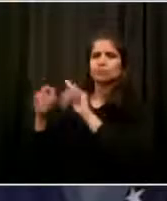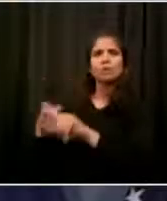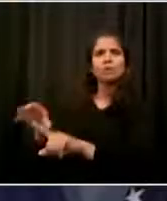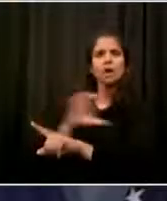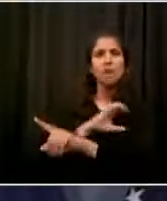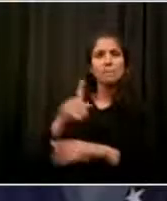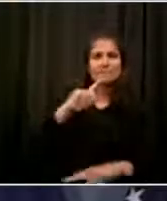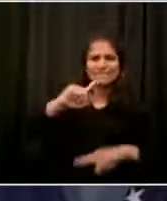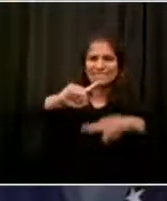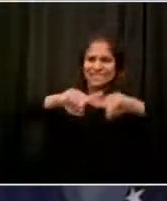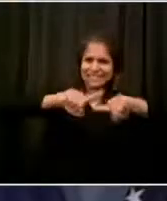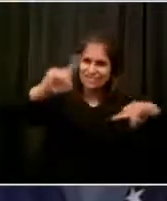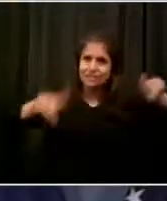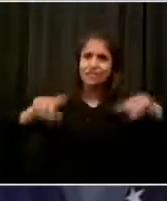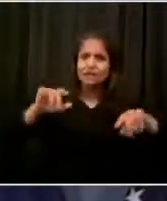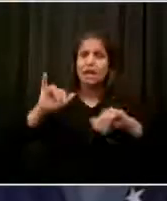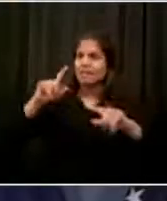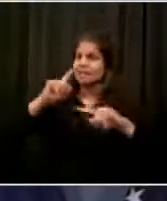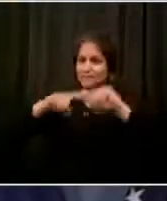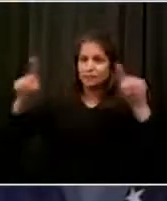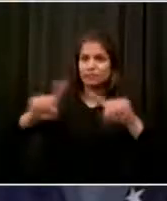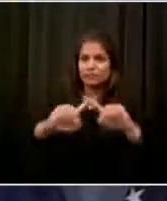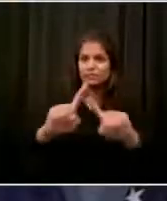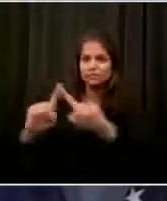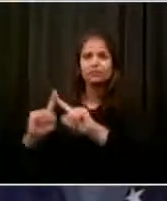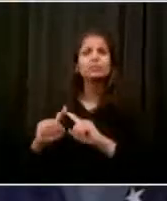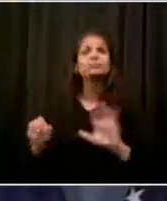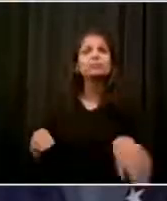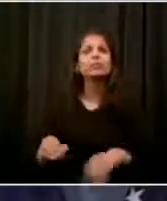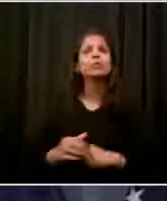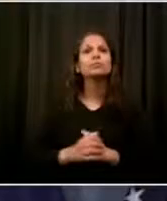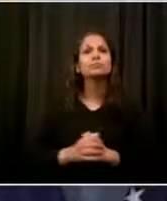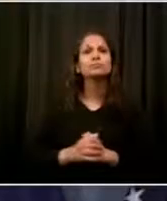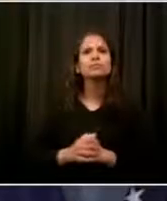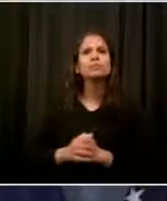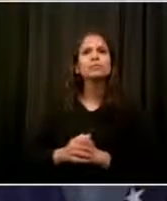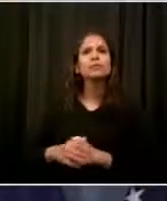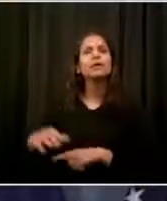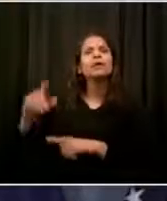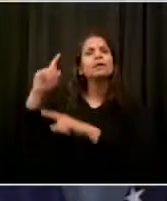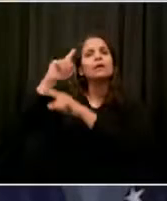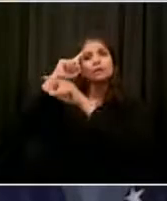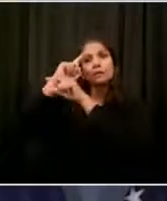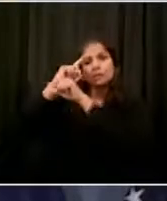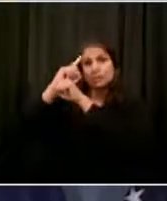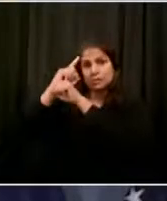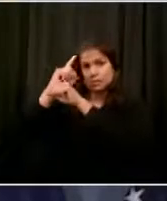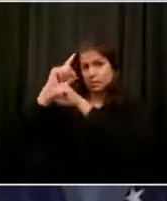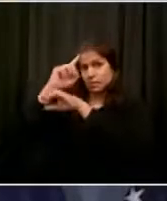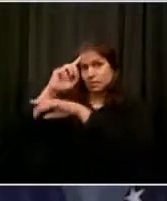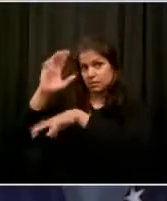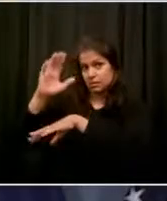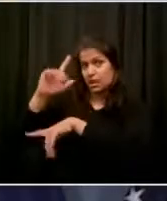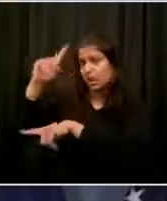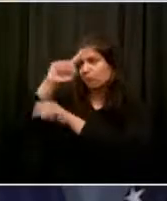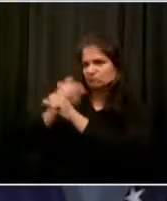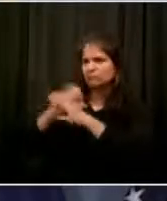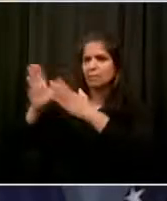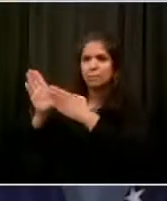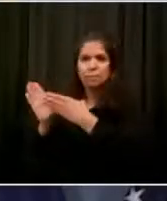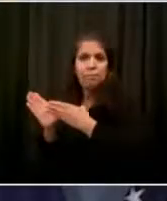change this city and this police department, over the next 18 months. And anyone who wants to be part of that mission, that's where we're going.